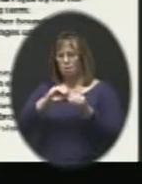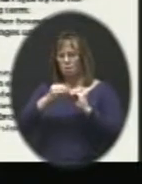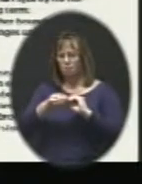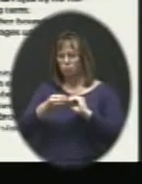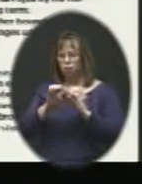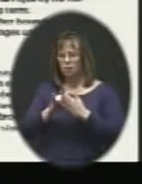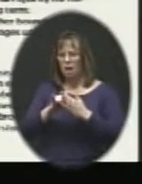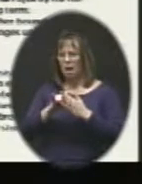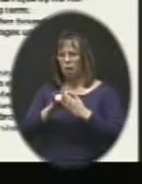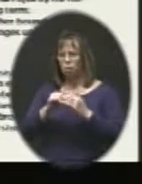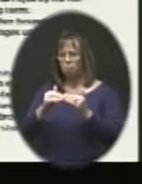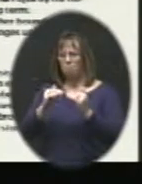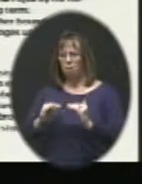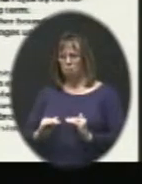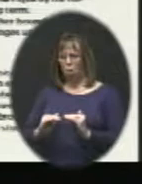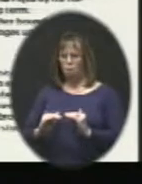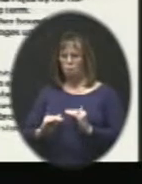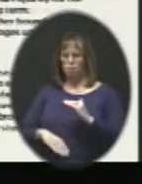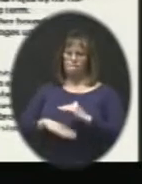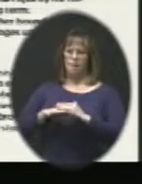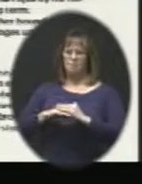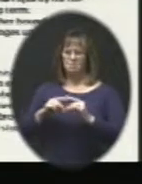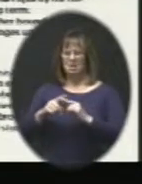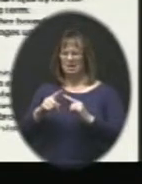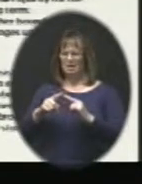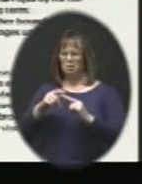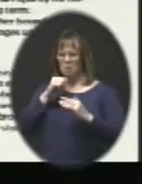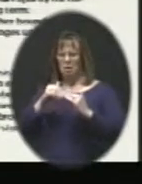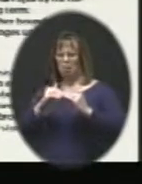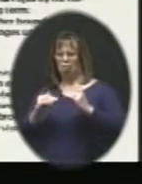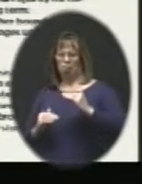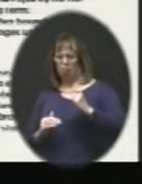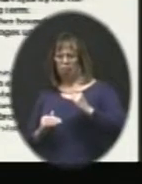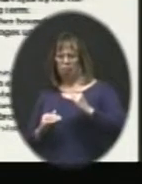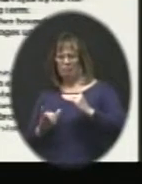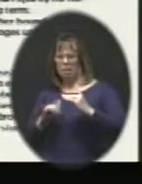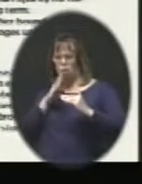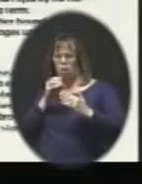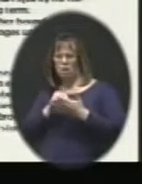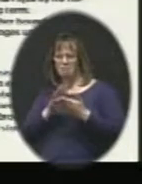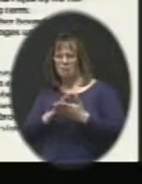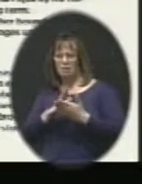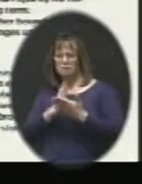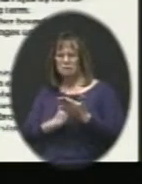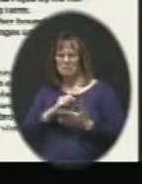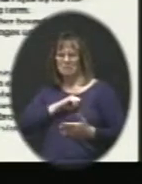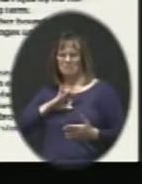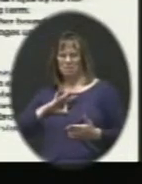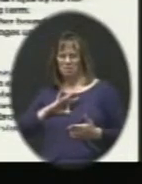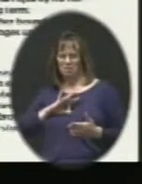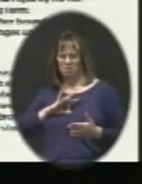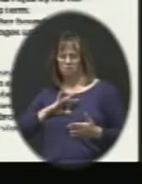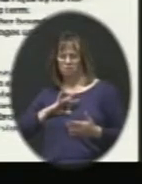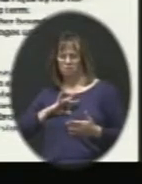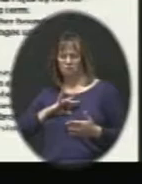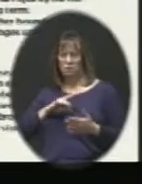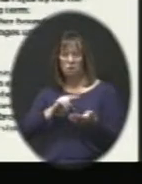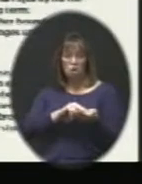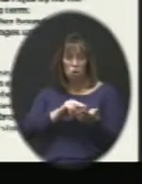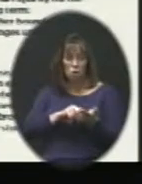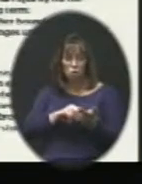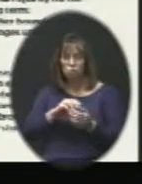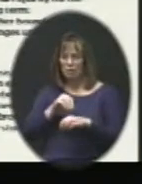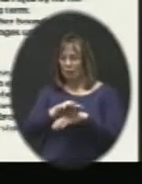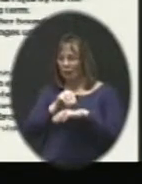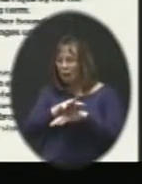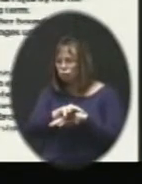that were sitting below capacity. But they weren't so below capacity that they were going to impact some staffing. The nurse, the